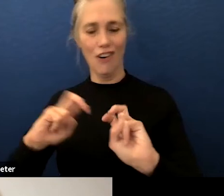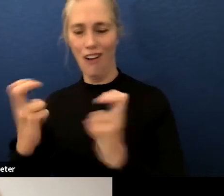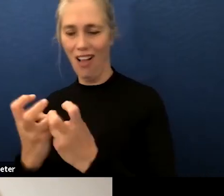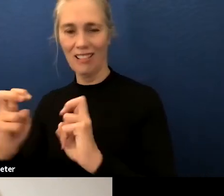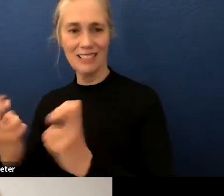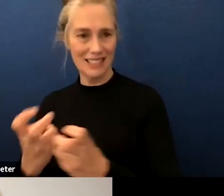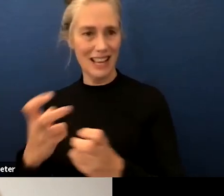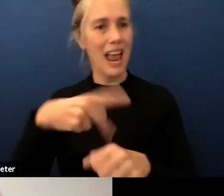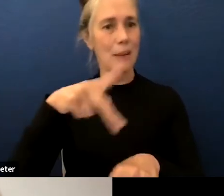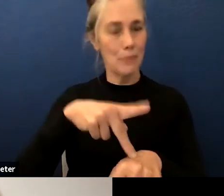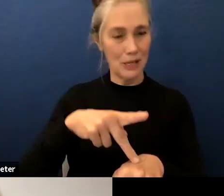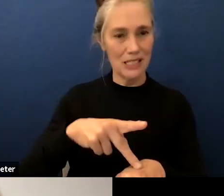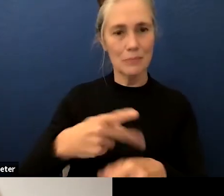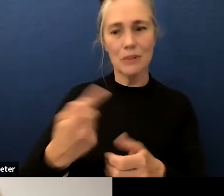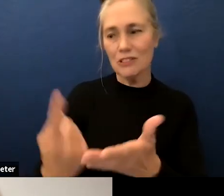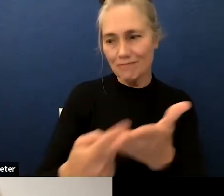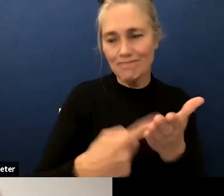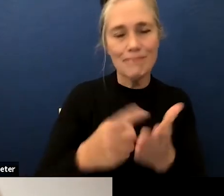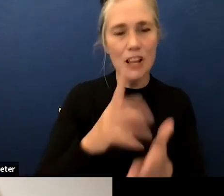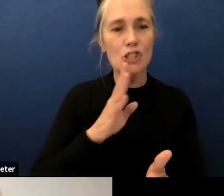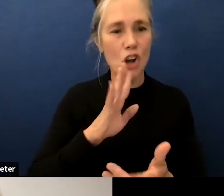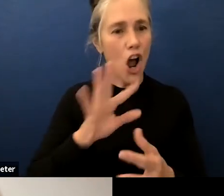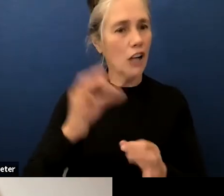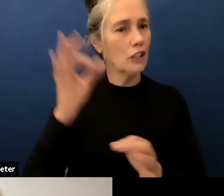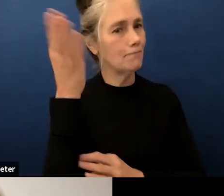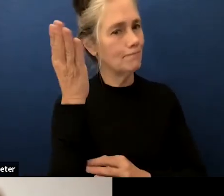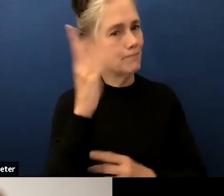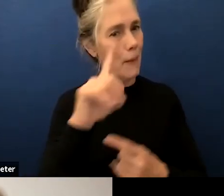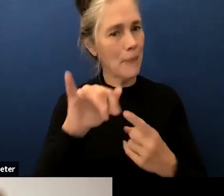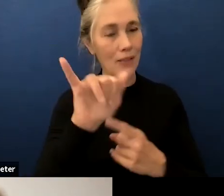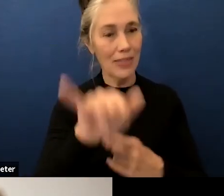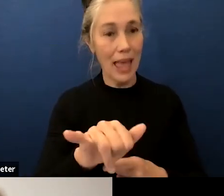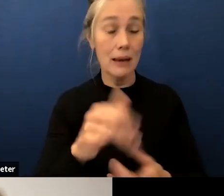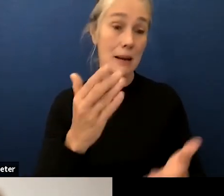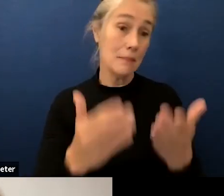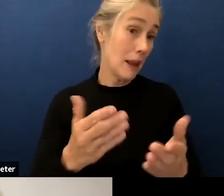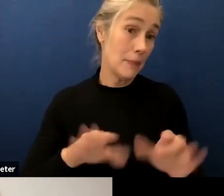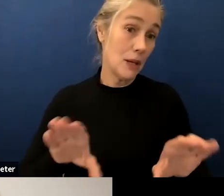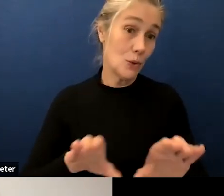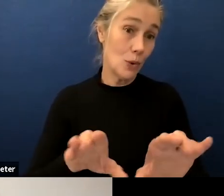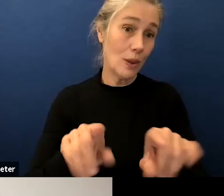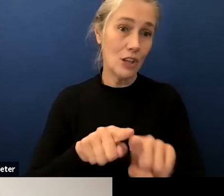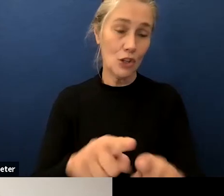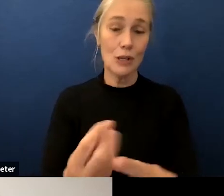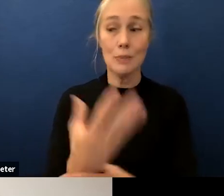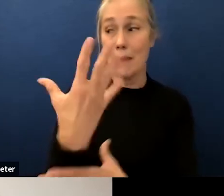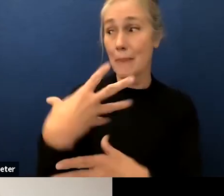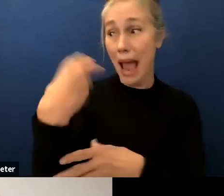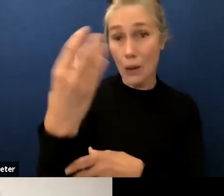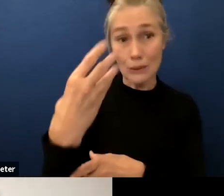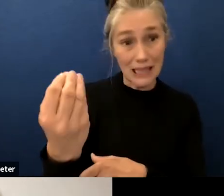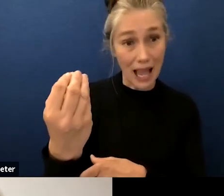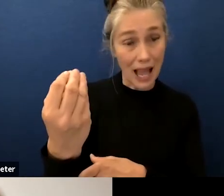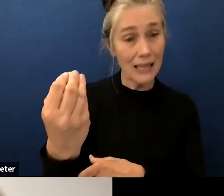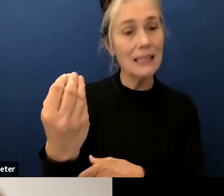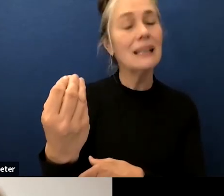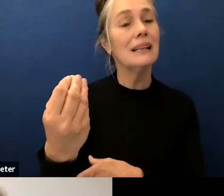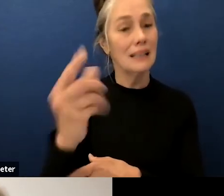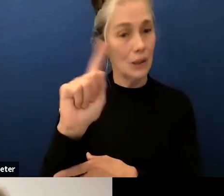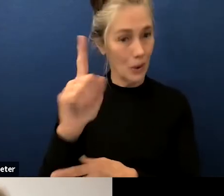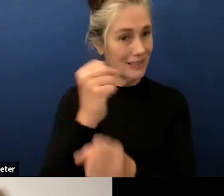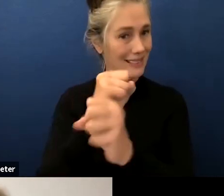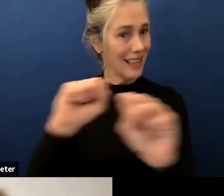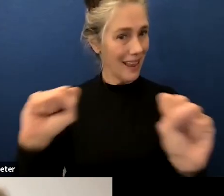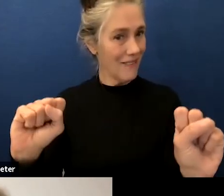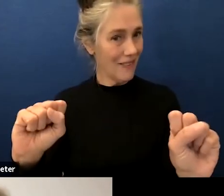so we can actually look at during the spring the idea could be doing it could do it outside we could do it in a way that's safe and